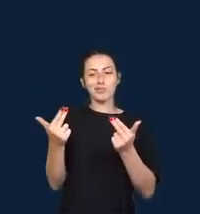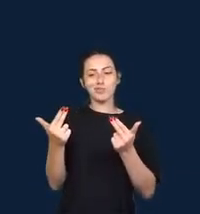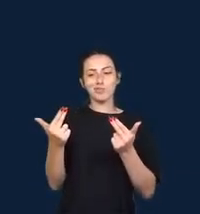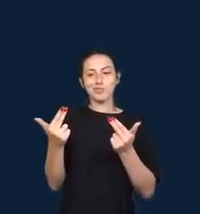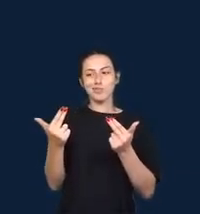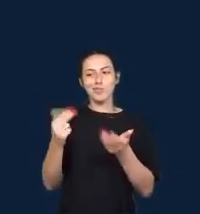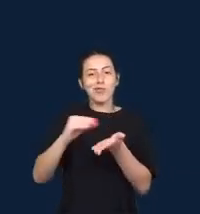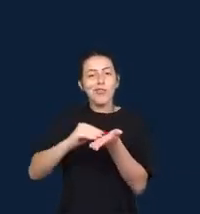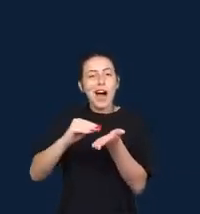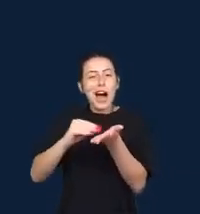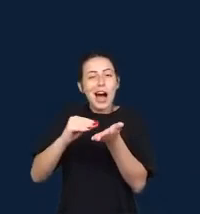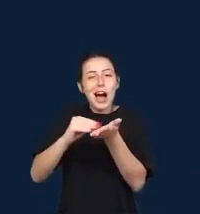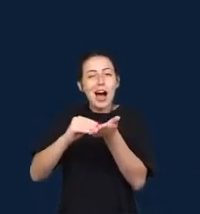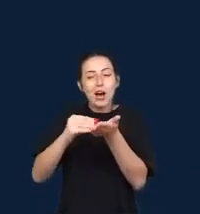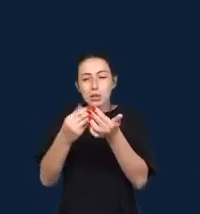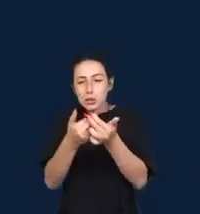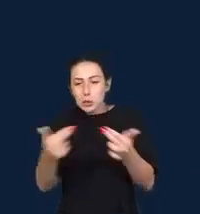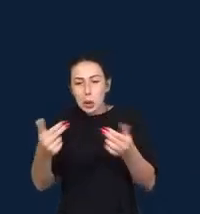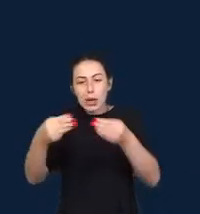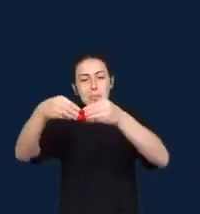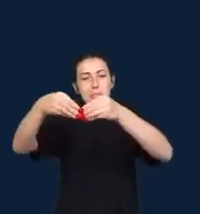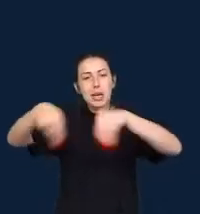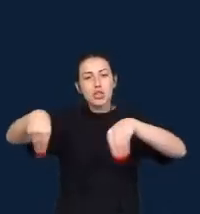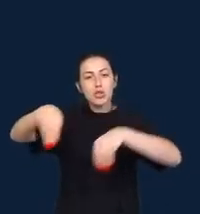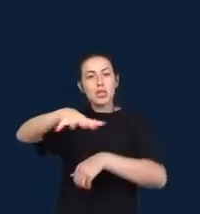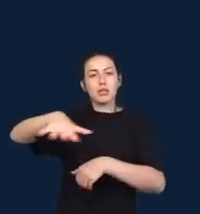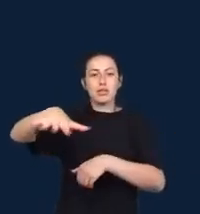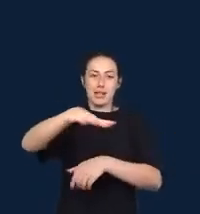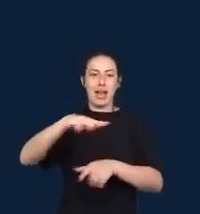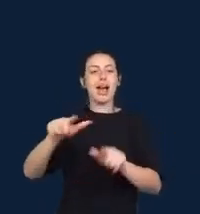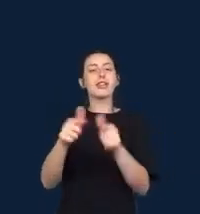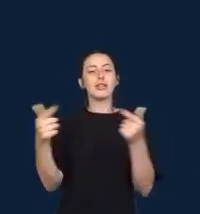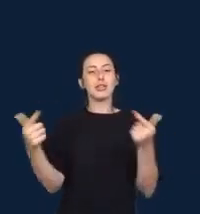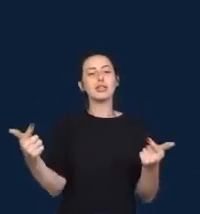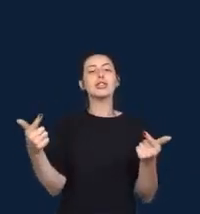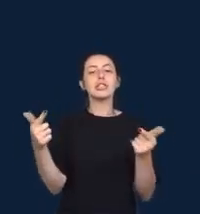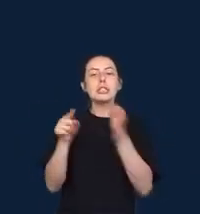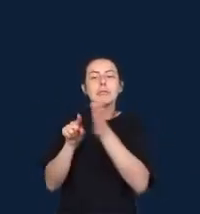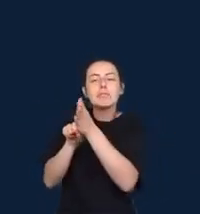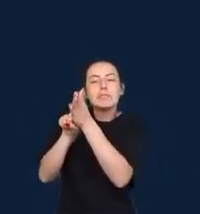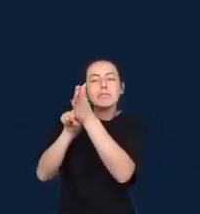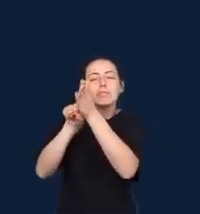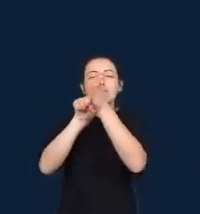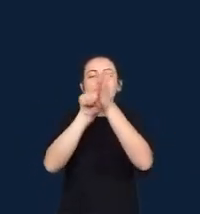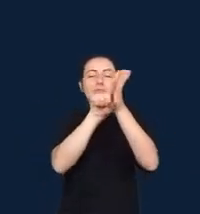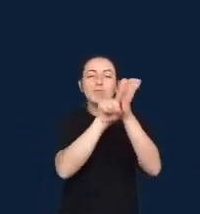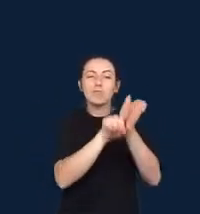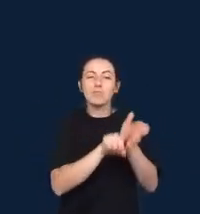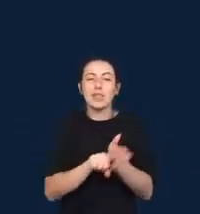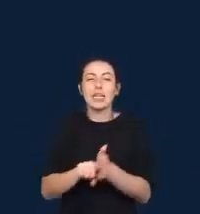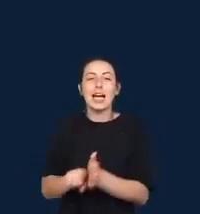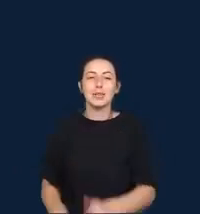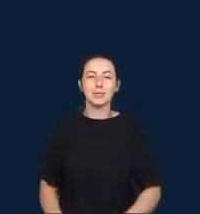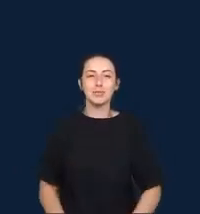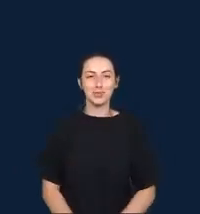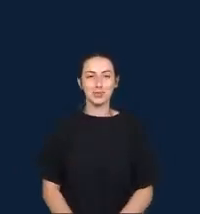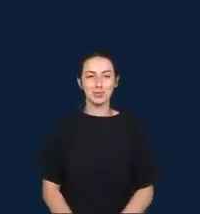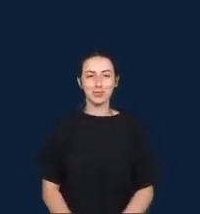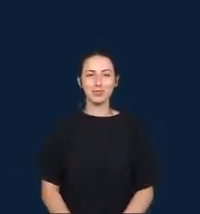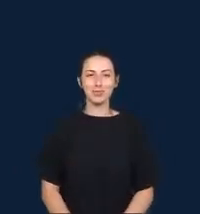So Kunda's orientation as a journalist is towards reconfiguring models and